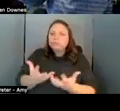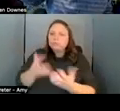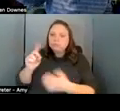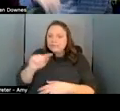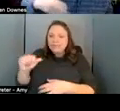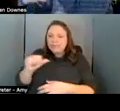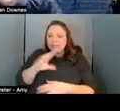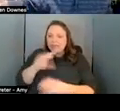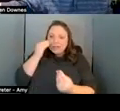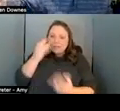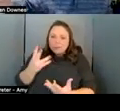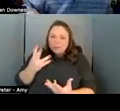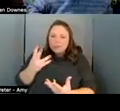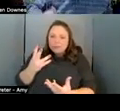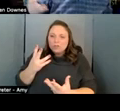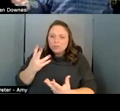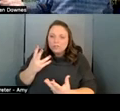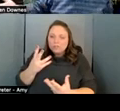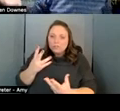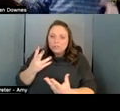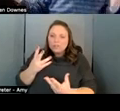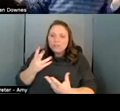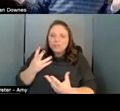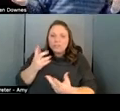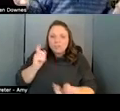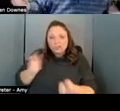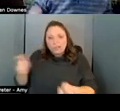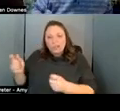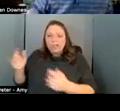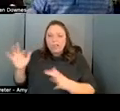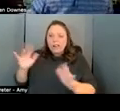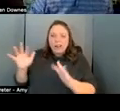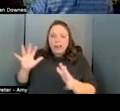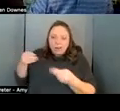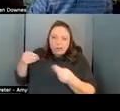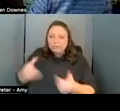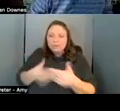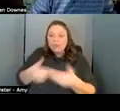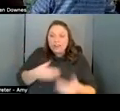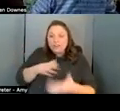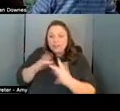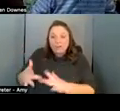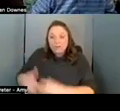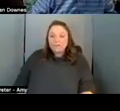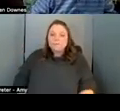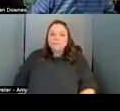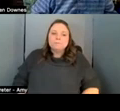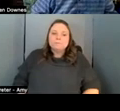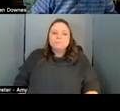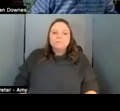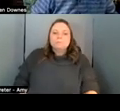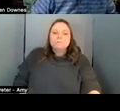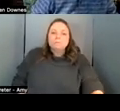and end exchange and whatever network so